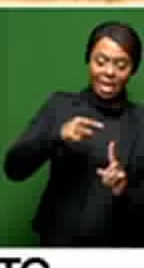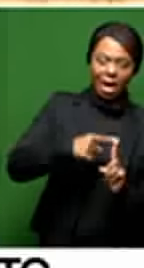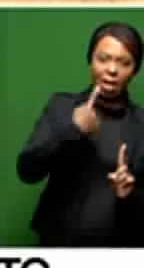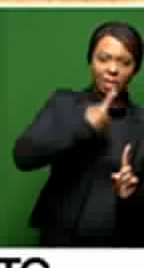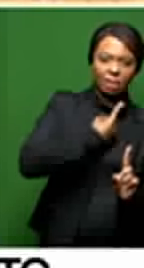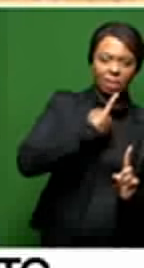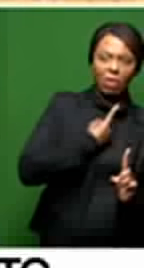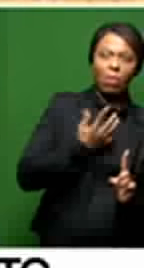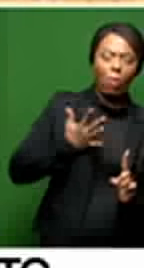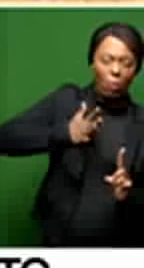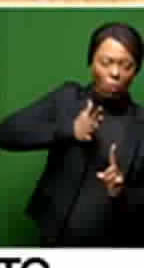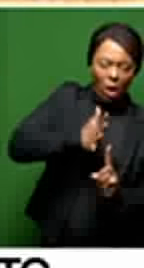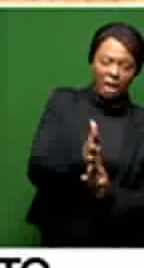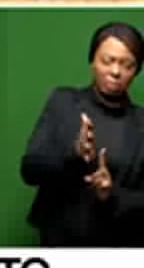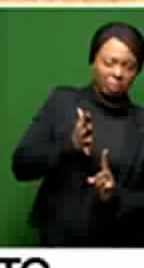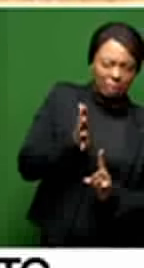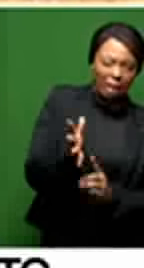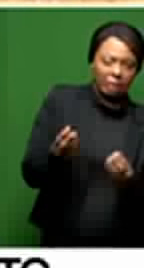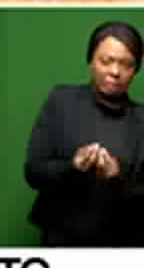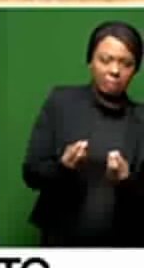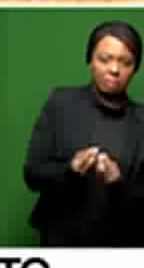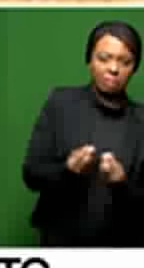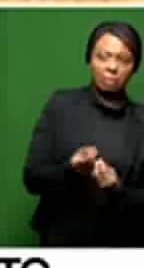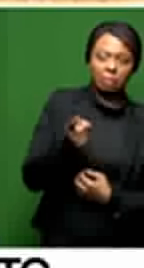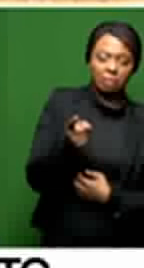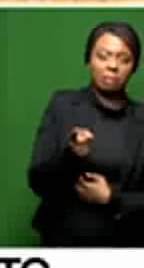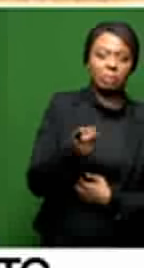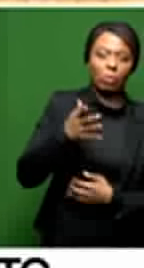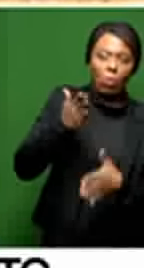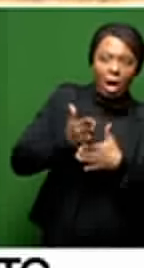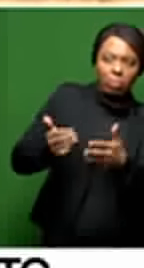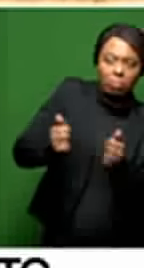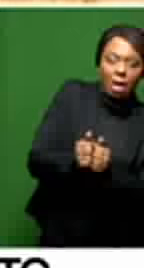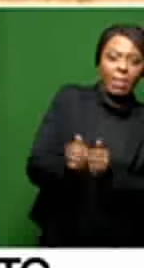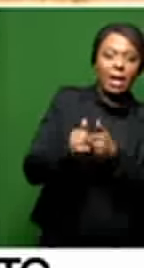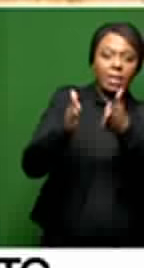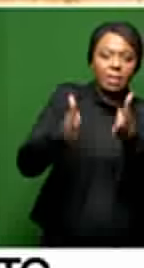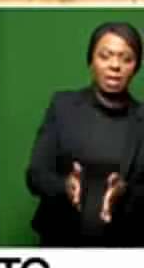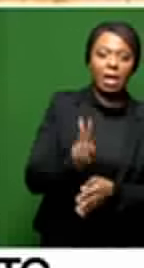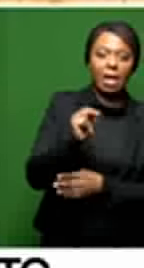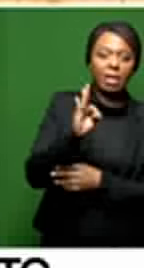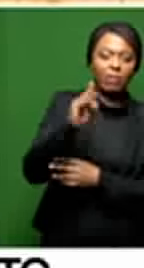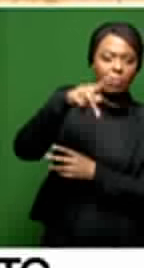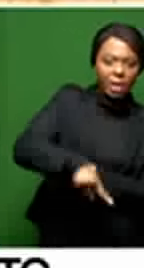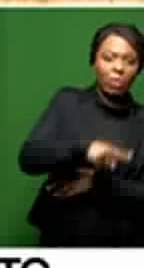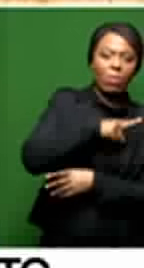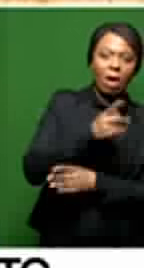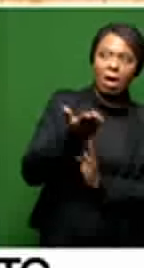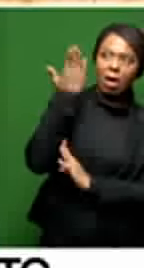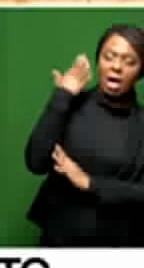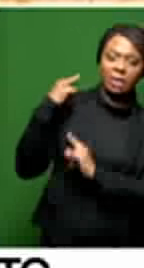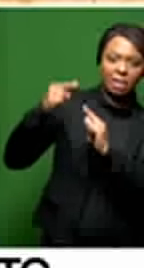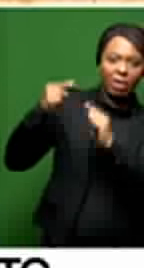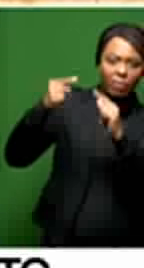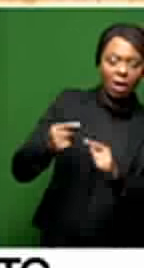was looking forward to. She was working with her party leaders for a strong comeback following the setback that they